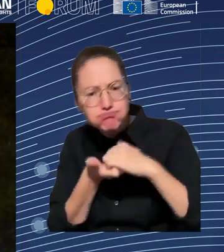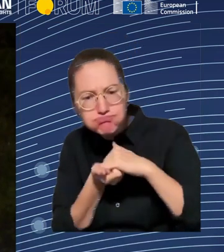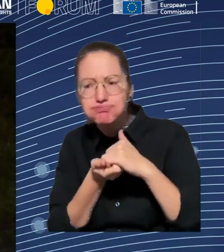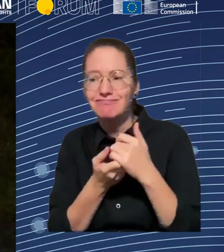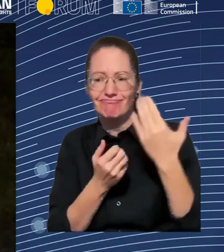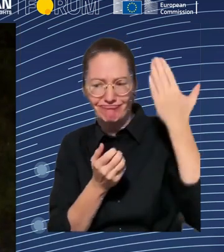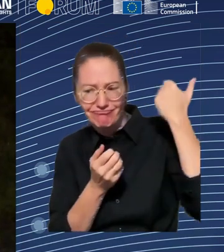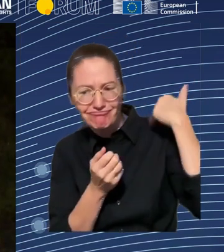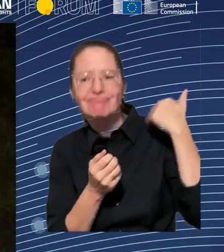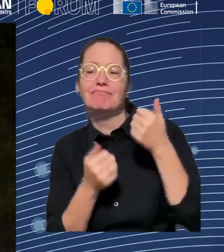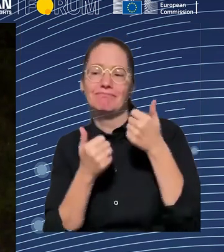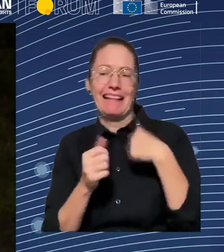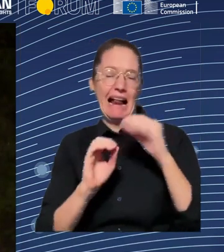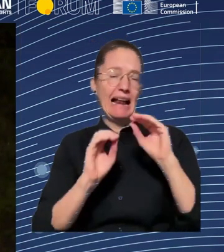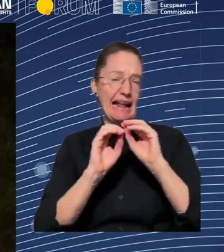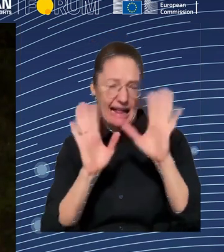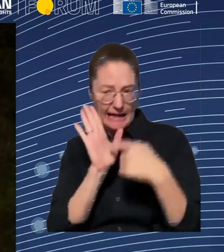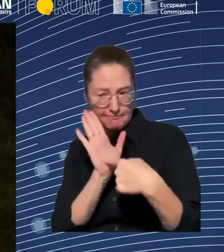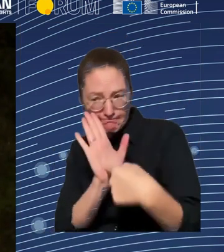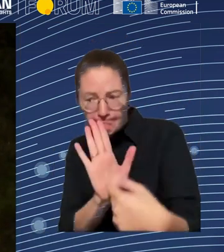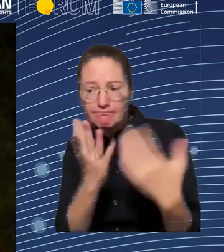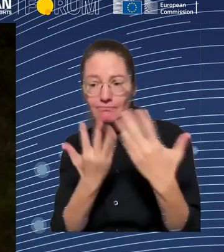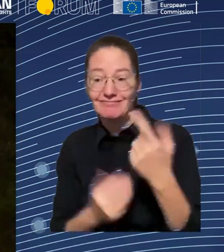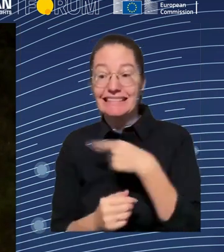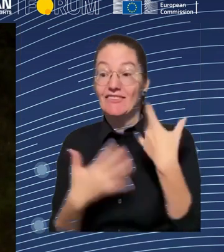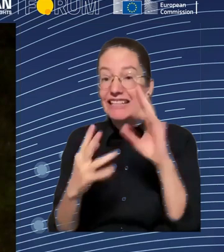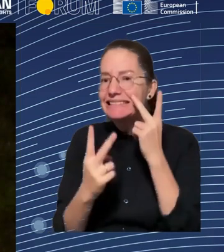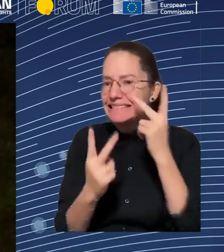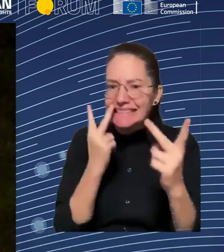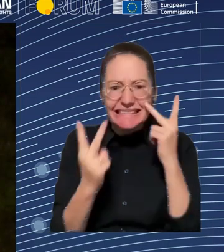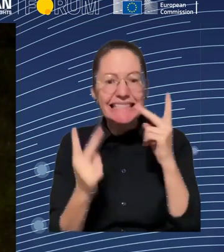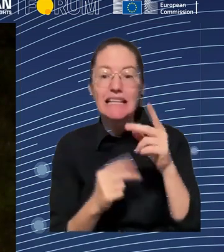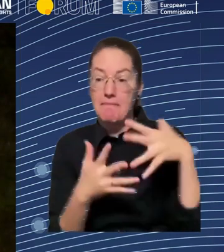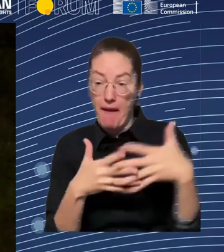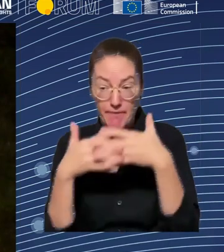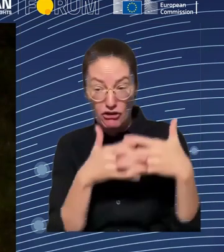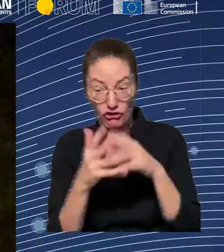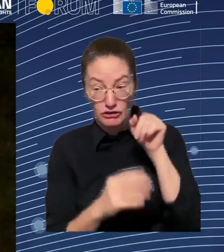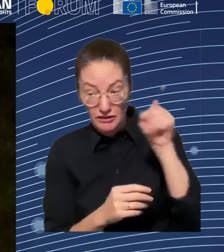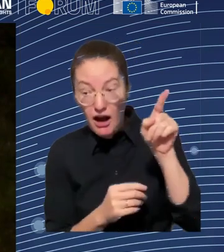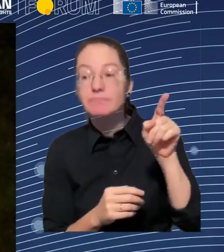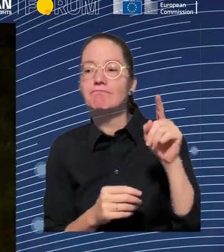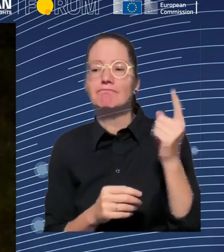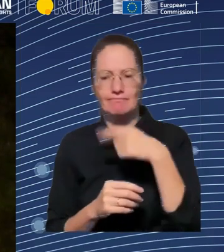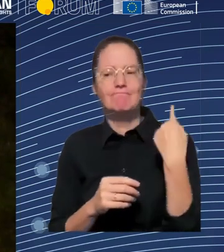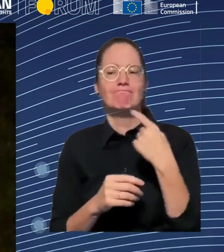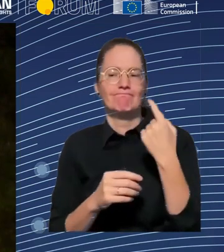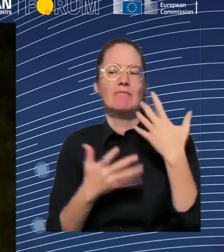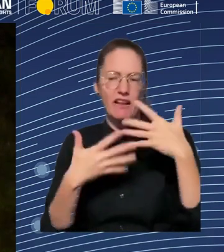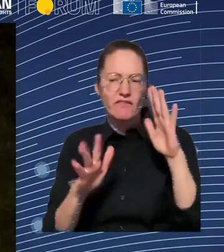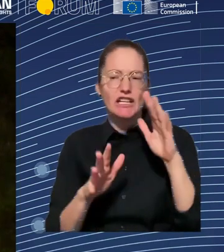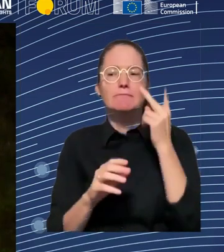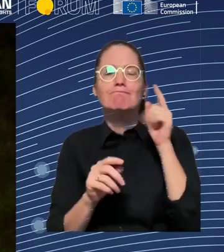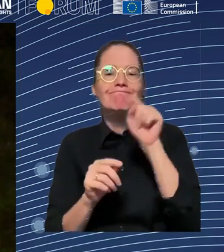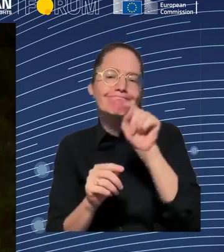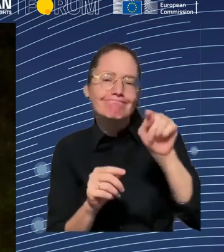model where unions negotiate after technology is introduced and just to mitigate impacts, that is not the model that we